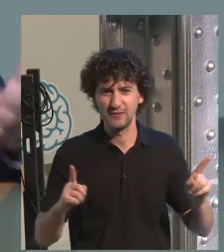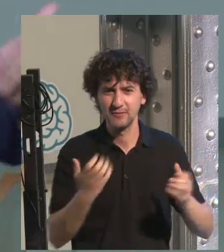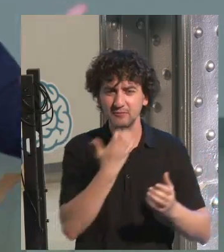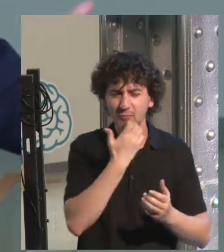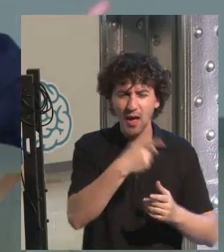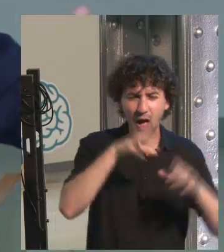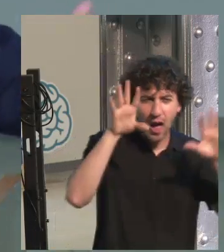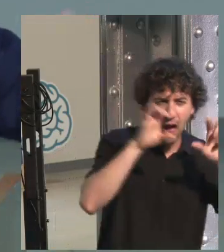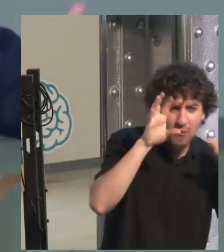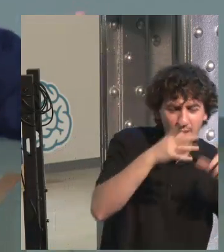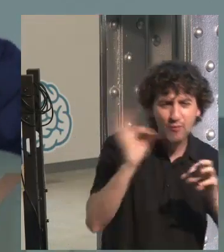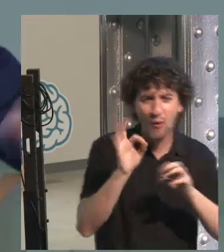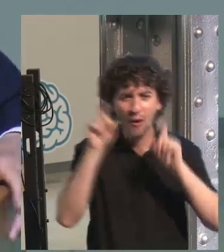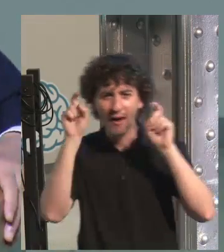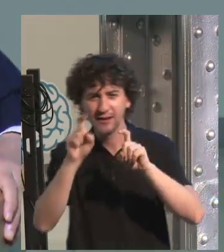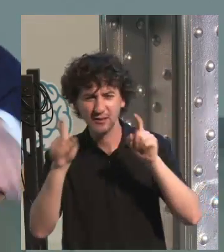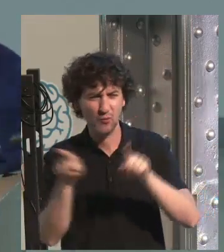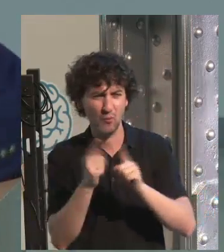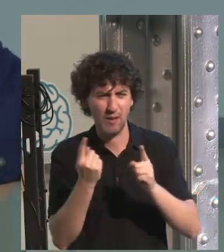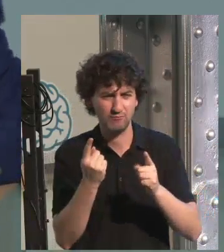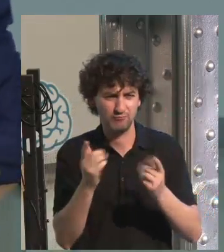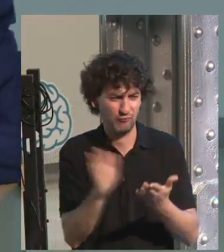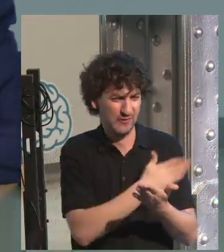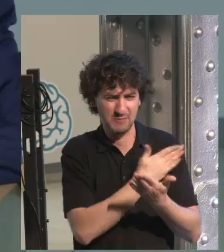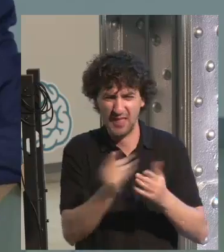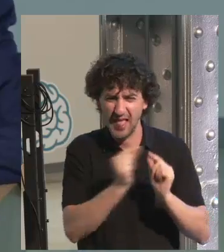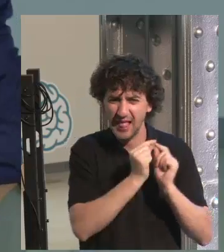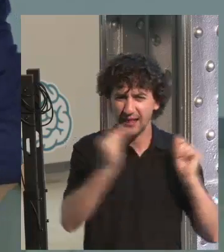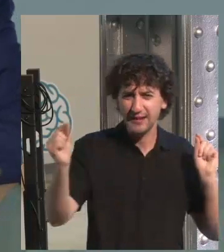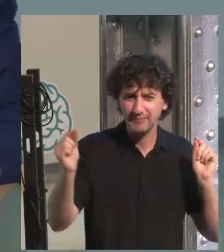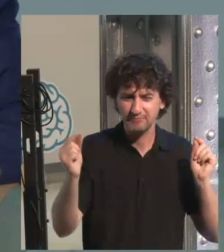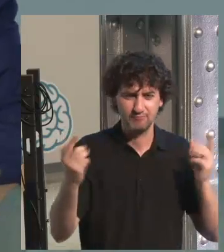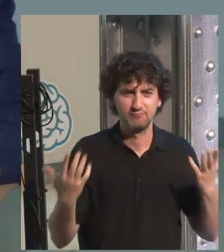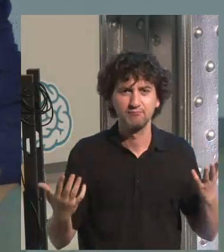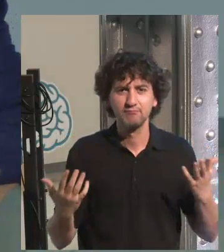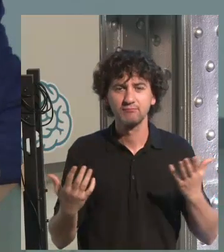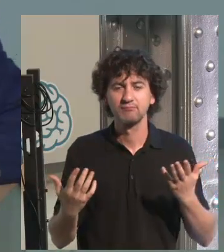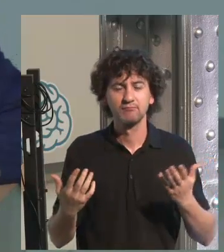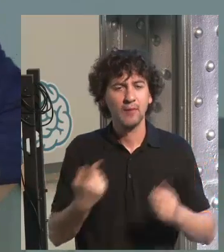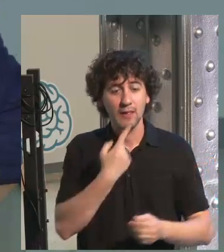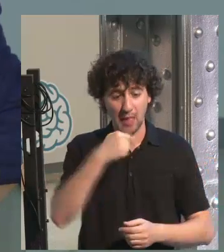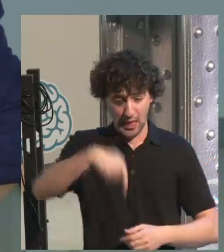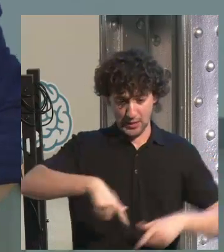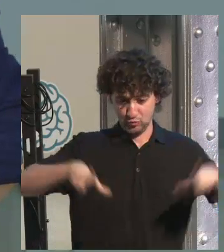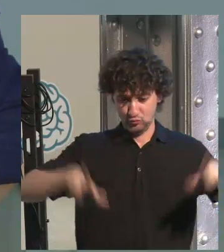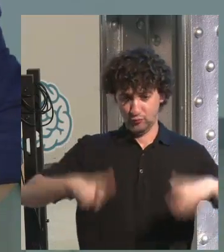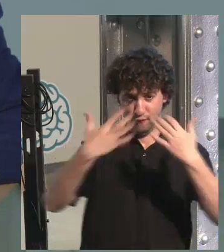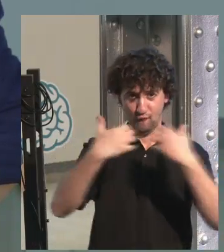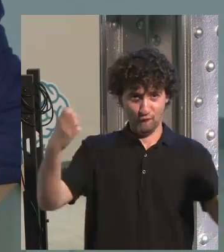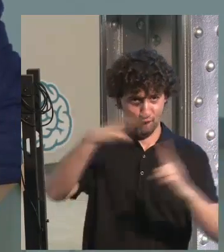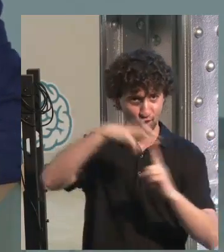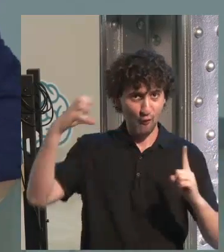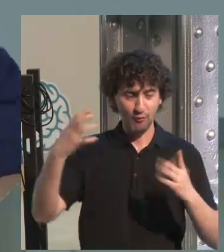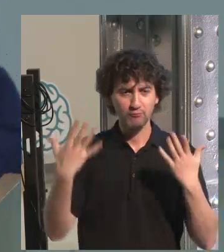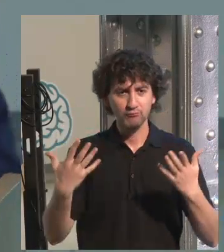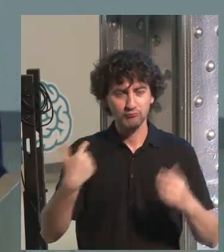It's so far away from the real thing. No, it isn't. Here in this